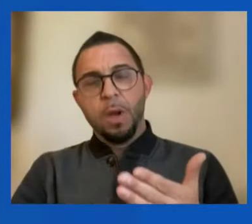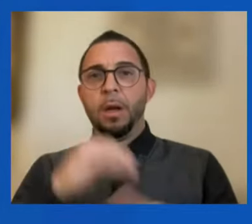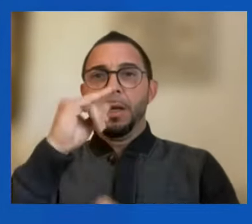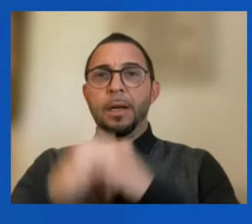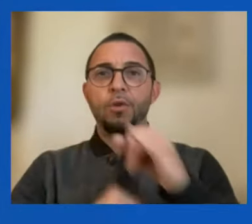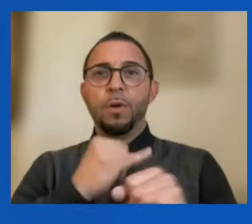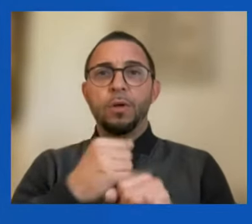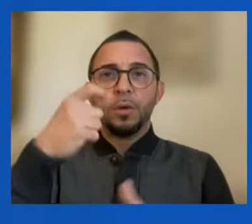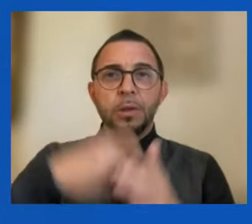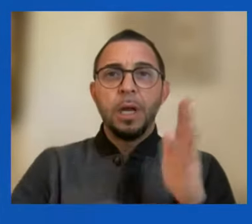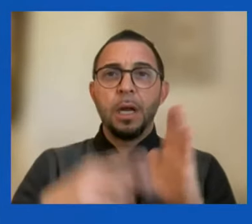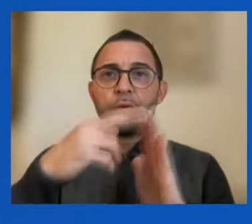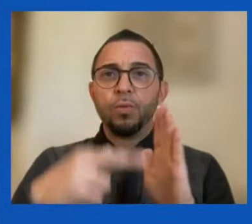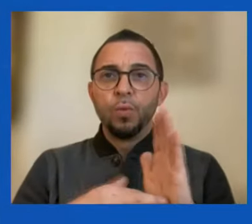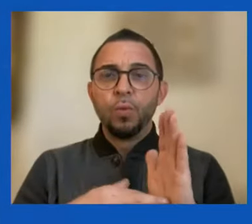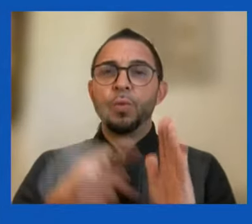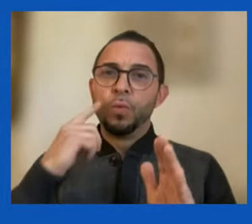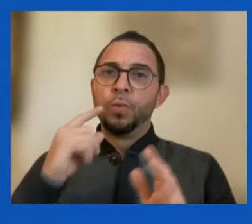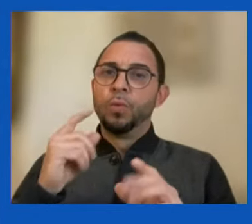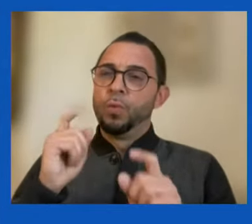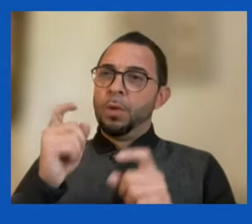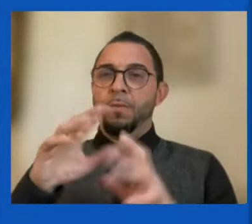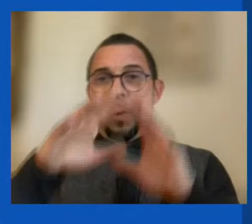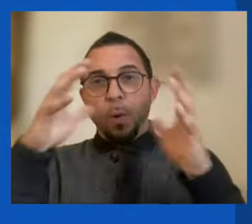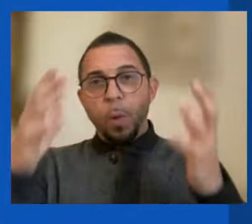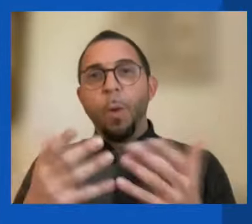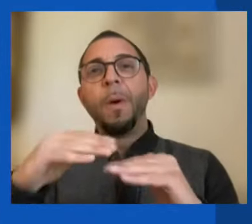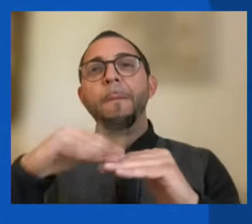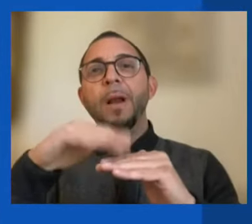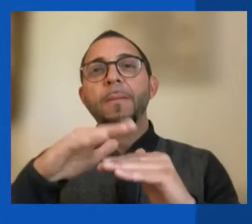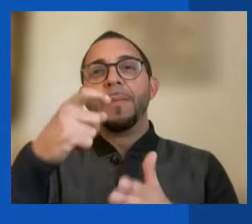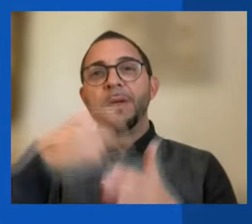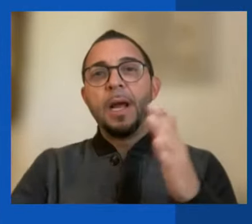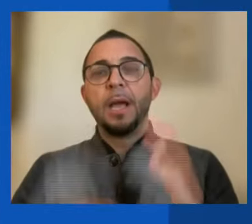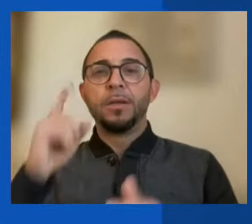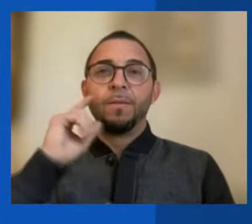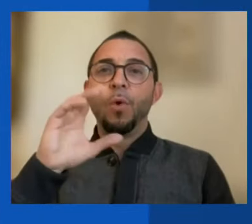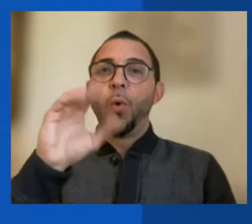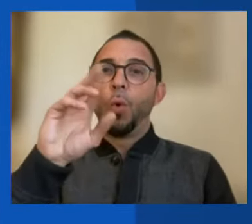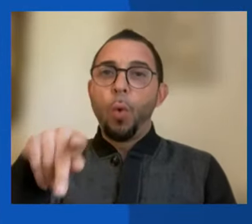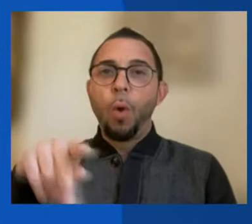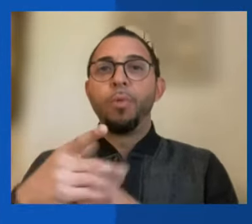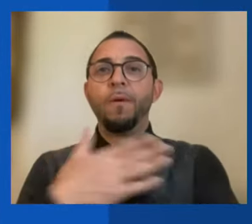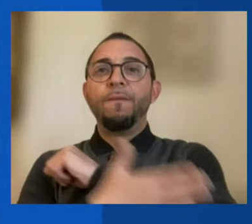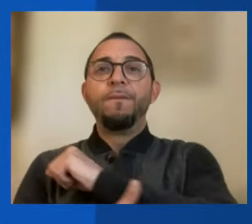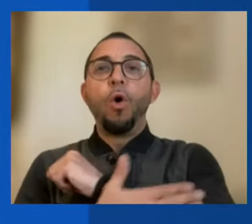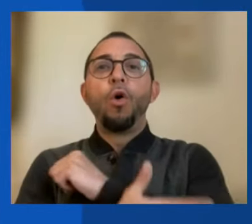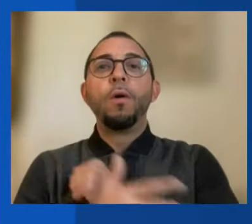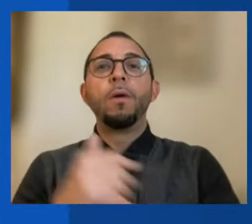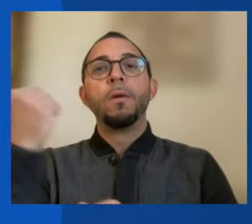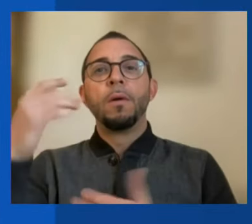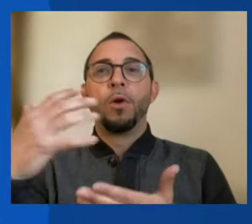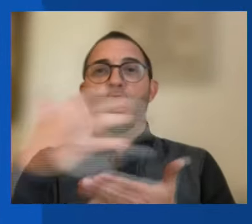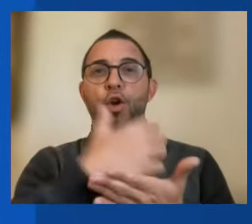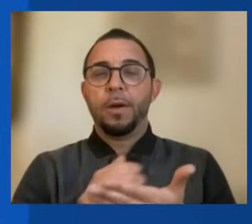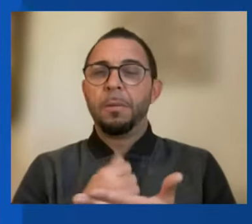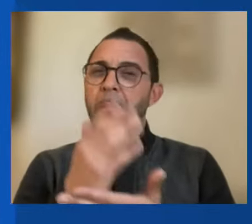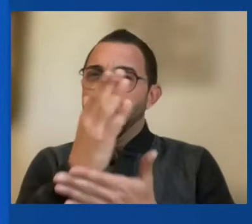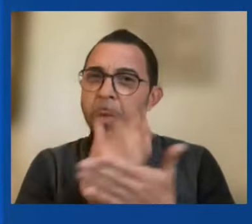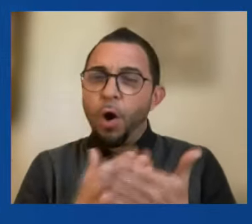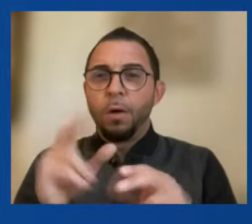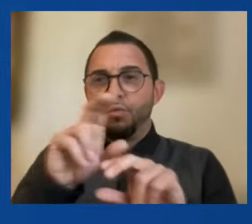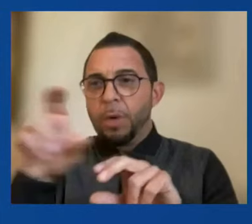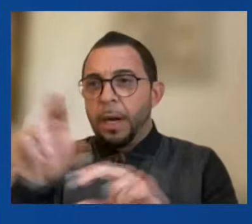impose a global minimum tax on corporate foreign earnings and to partially reallocate taxing rights